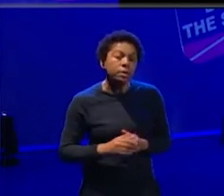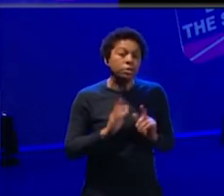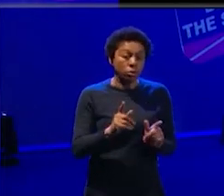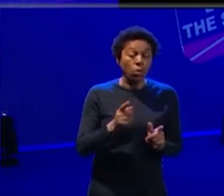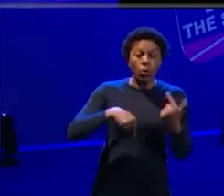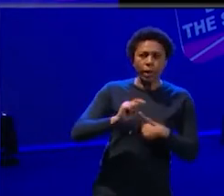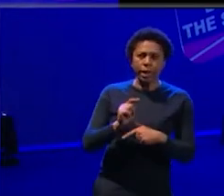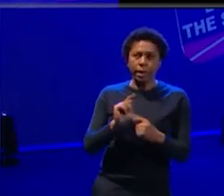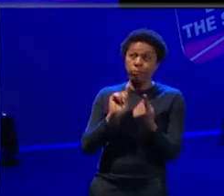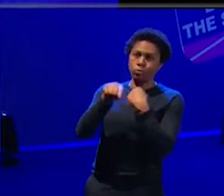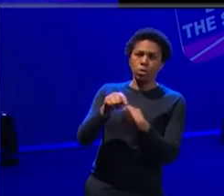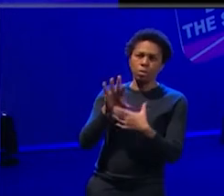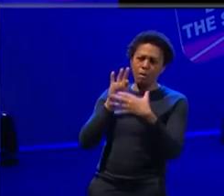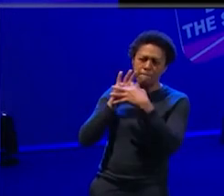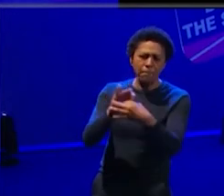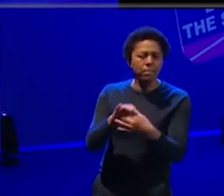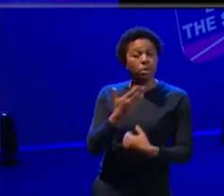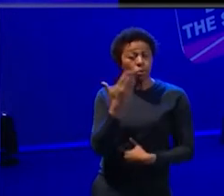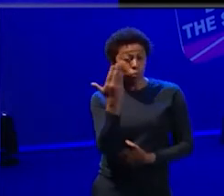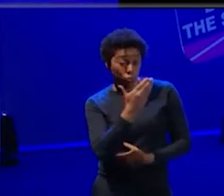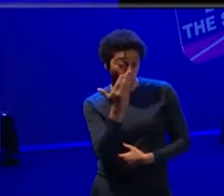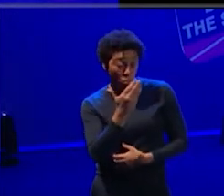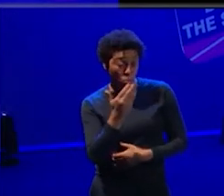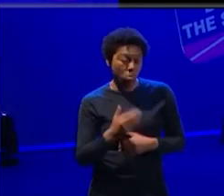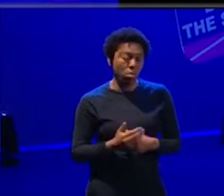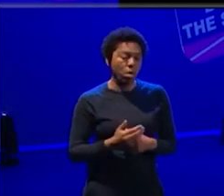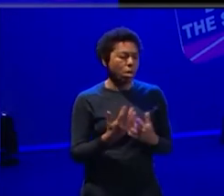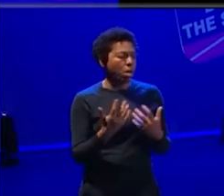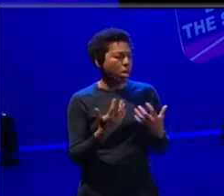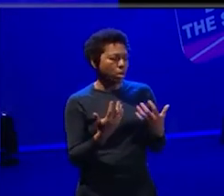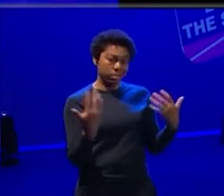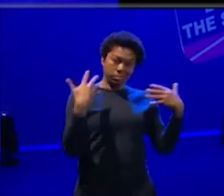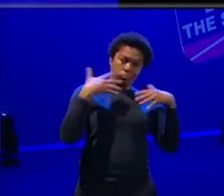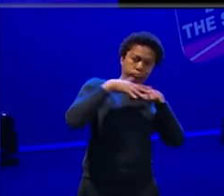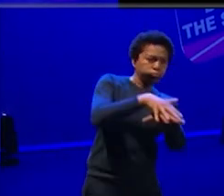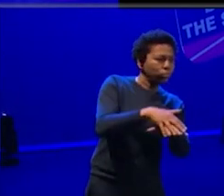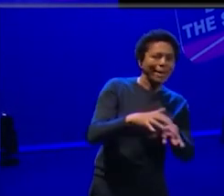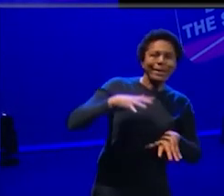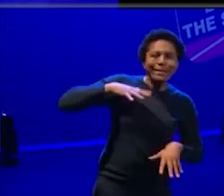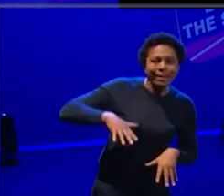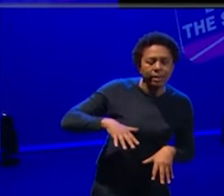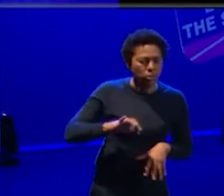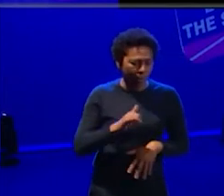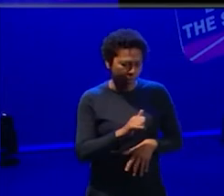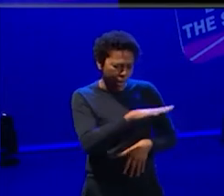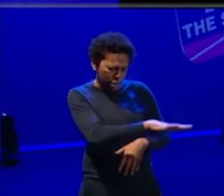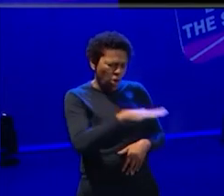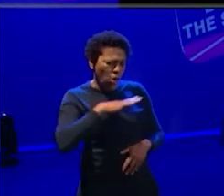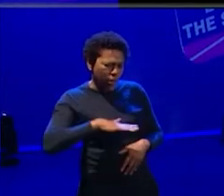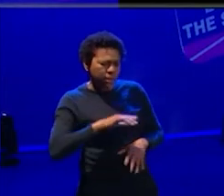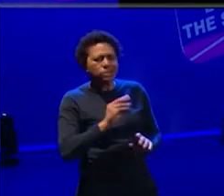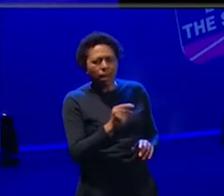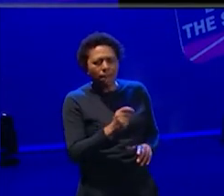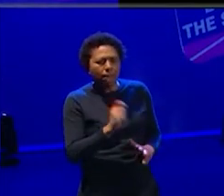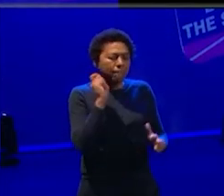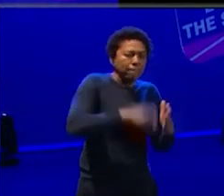and incorporating everybody's, um, everybody's needs, you know, so perhaps the child does need some sort of punishment.